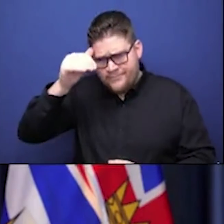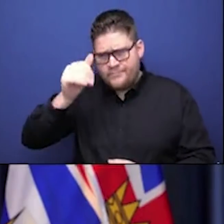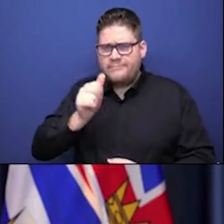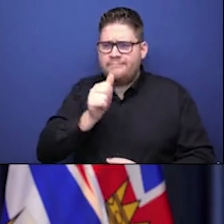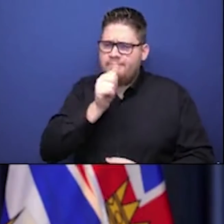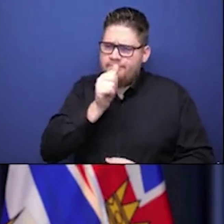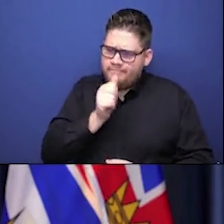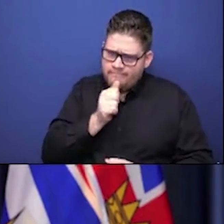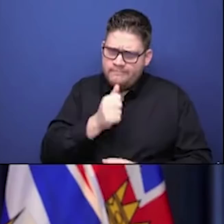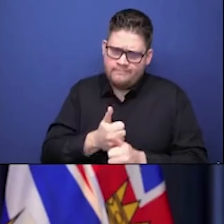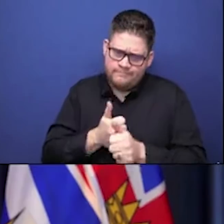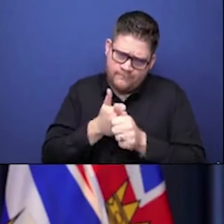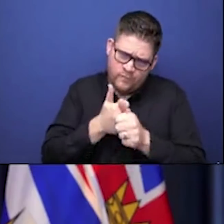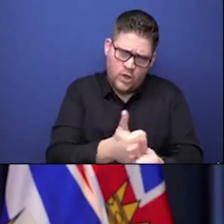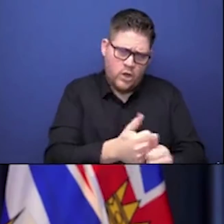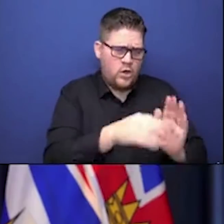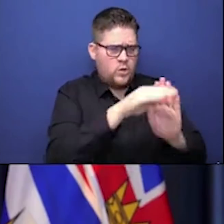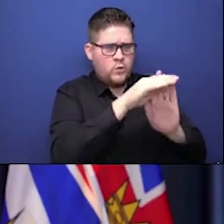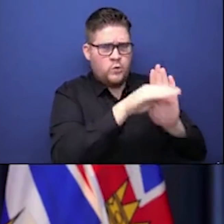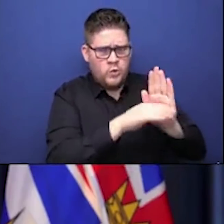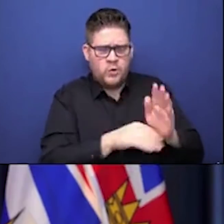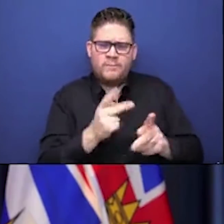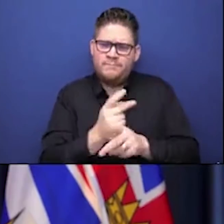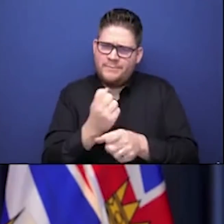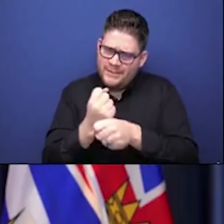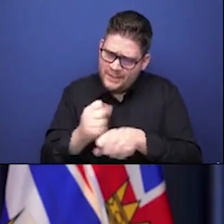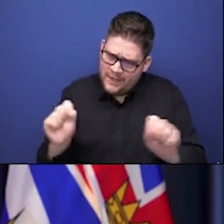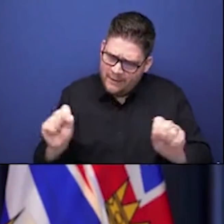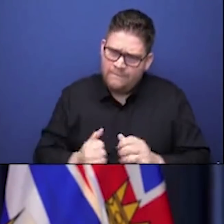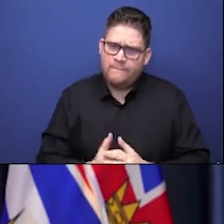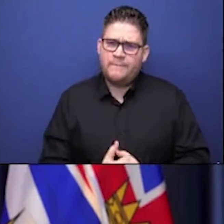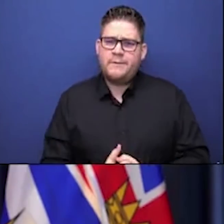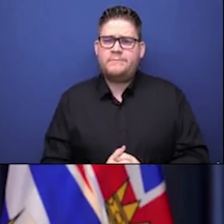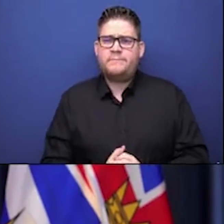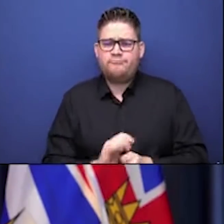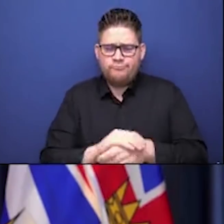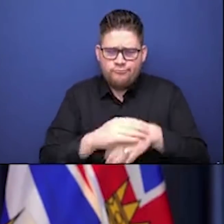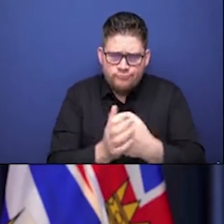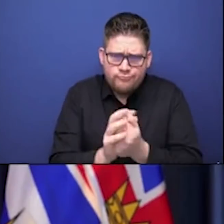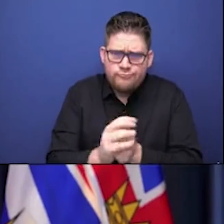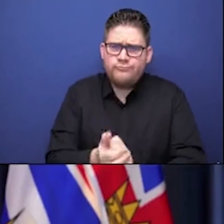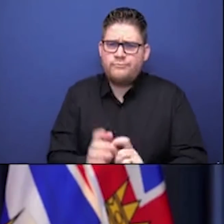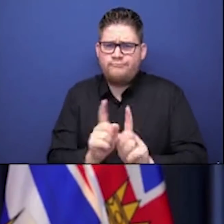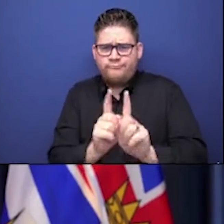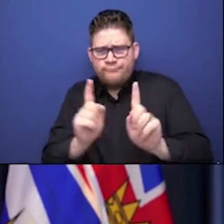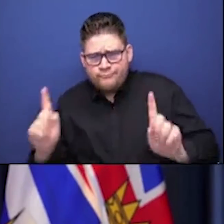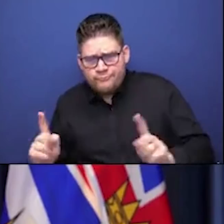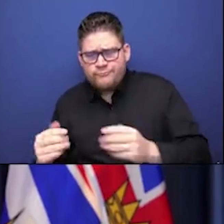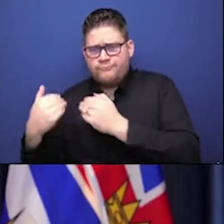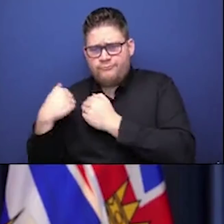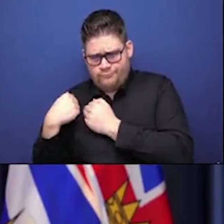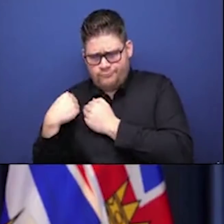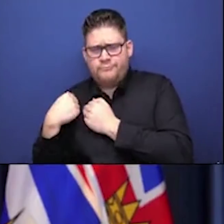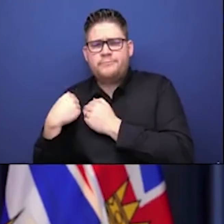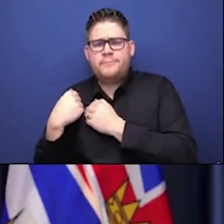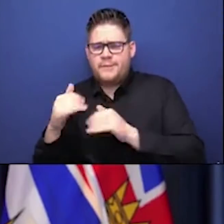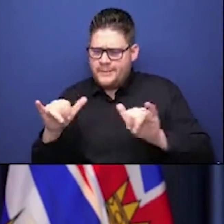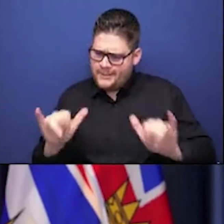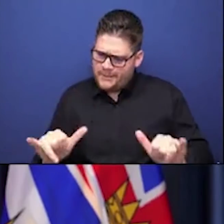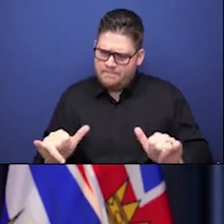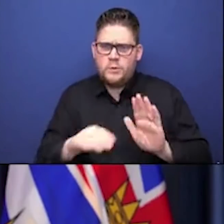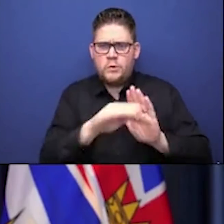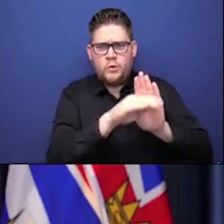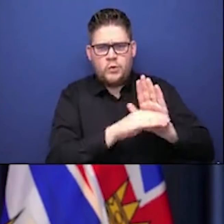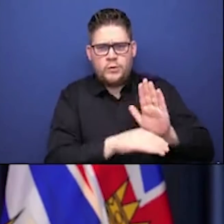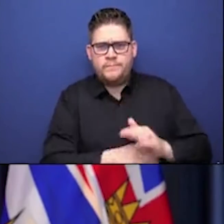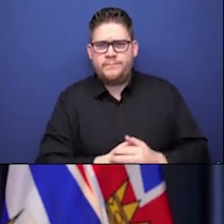principles that Dr. Henry has put in place over the past number of months, that we remain physically distanced, we keep our groups as small as possible,